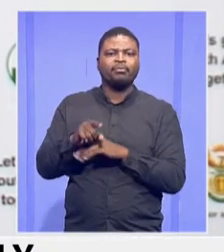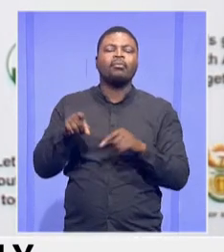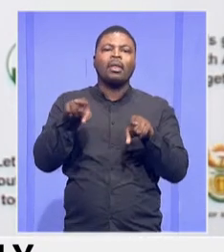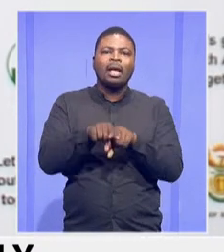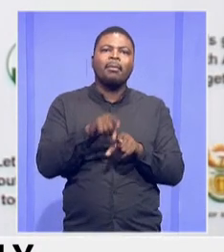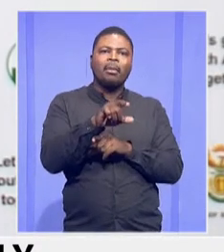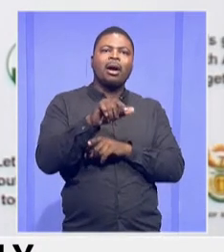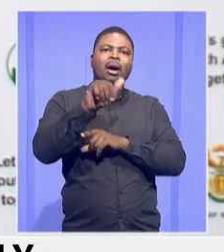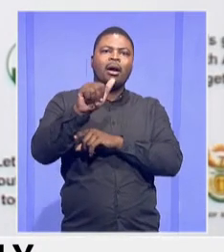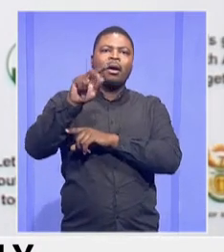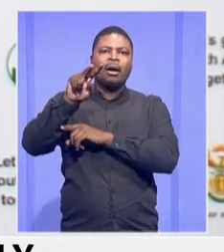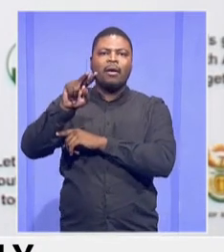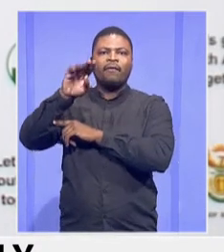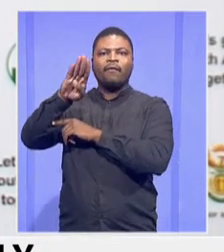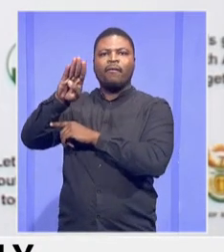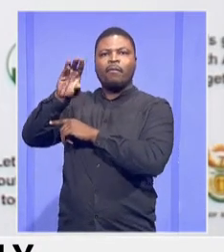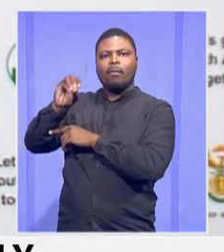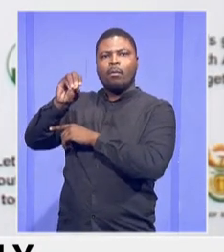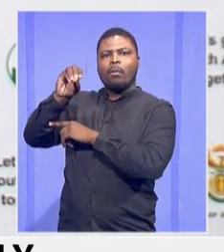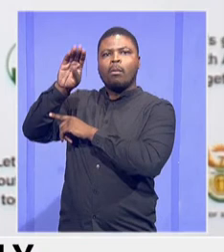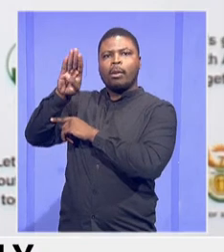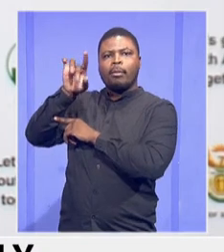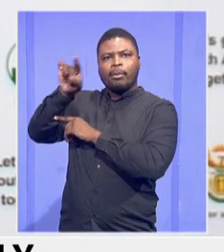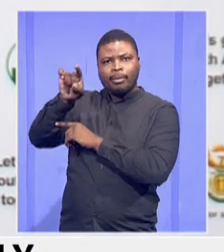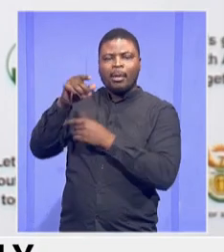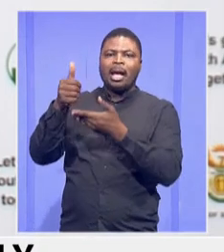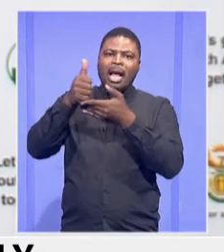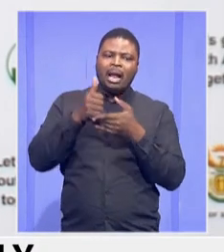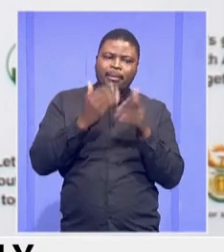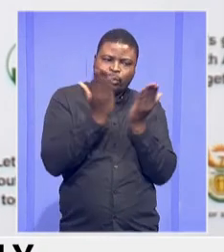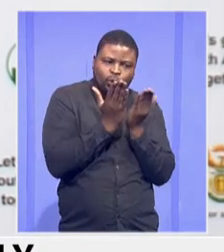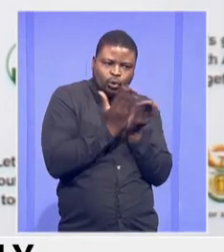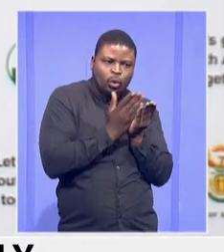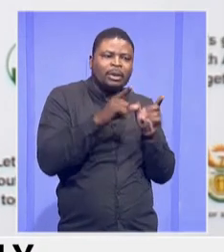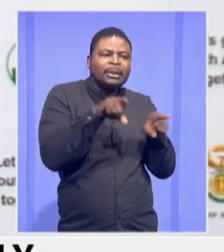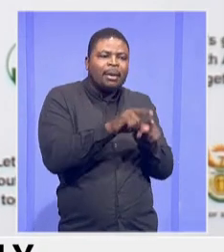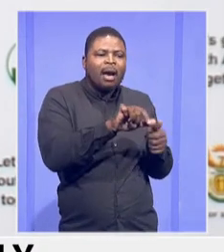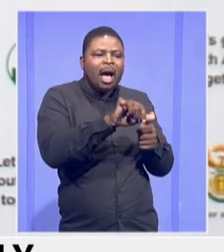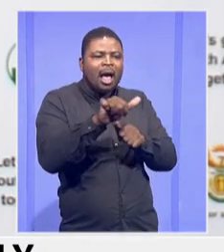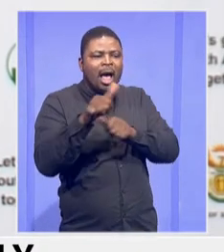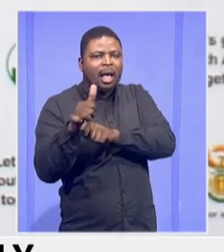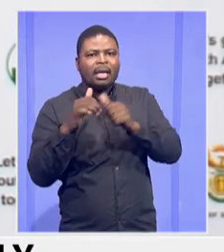terms of schools and other facilities that we have.